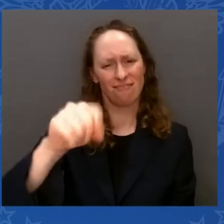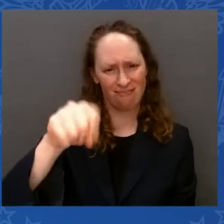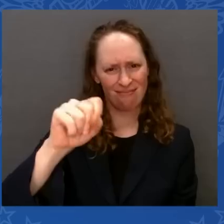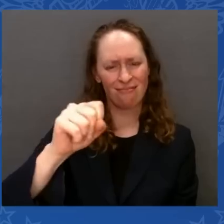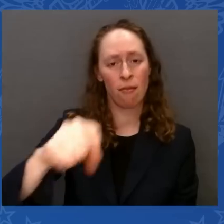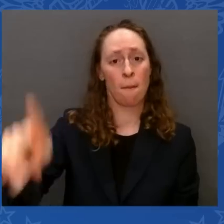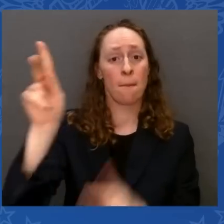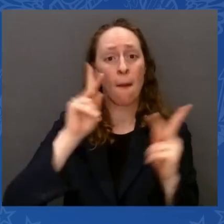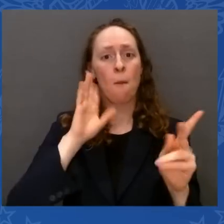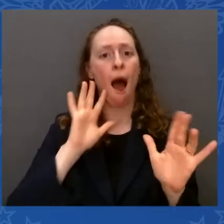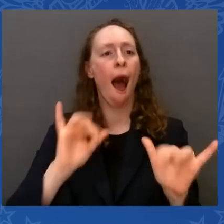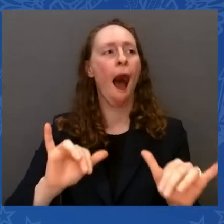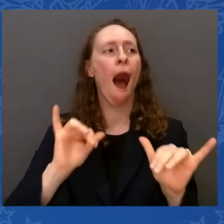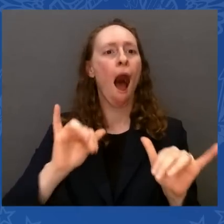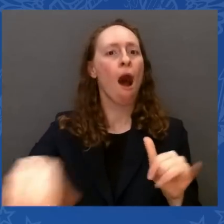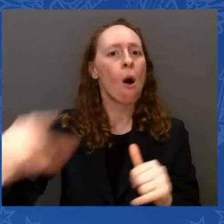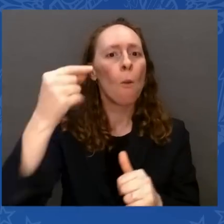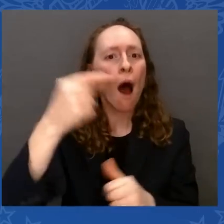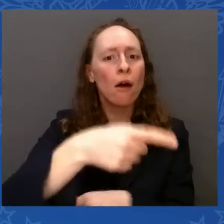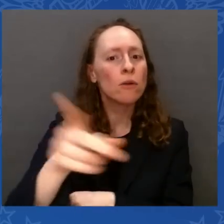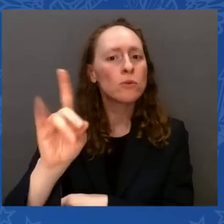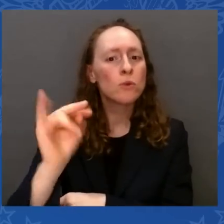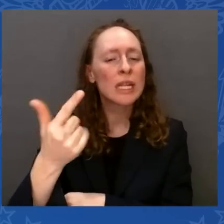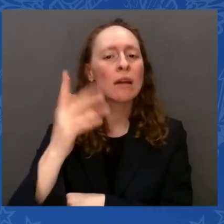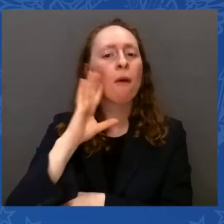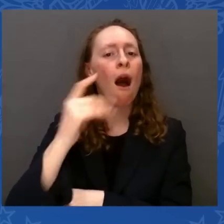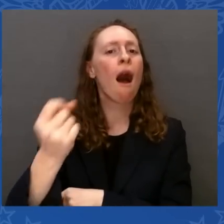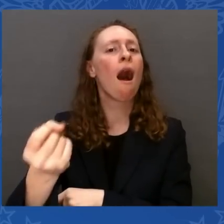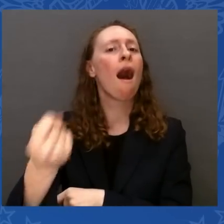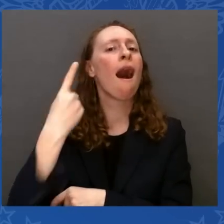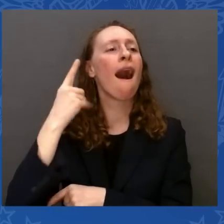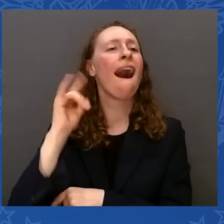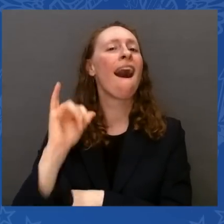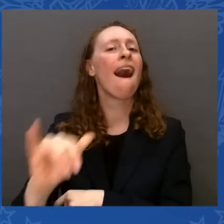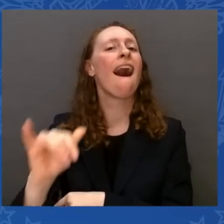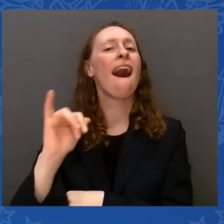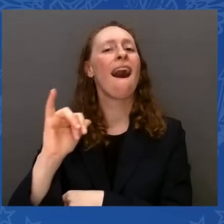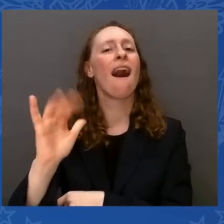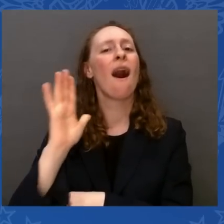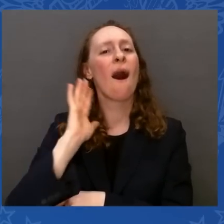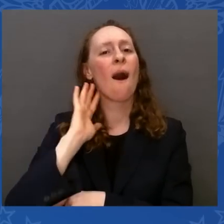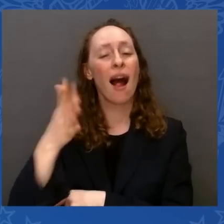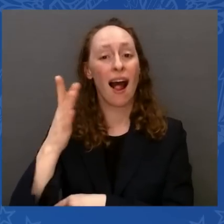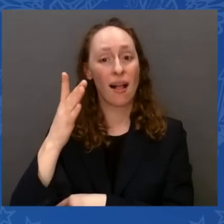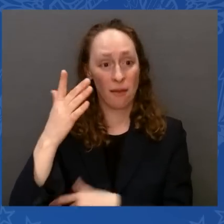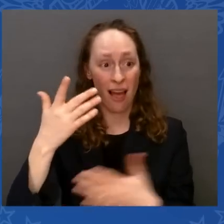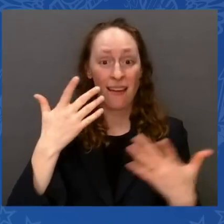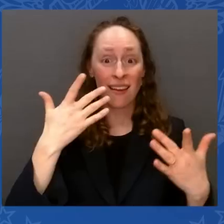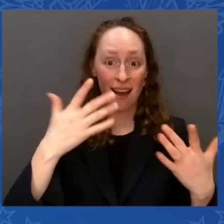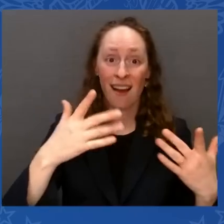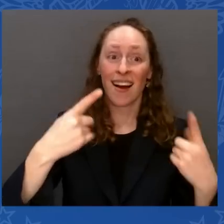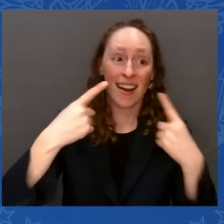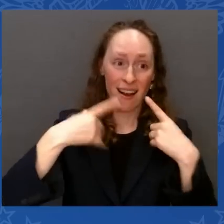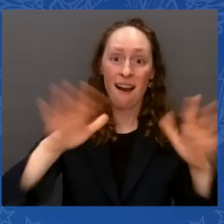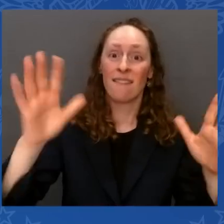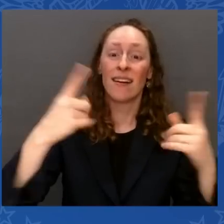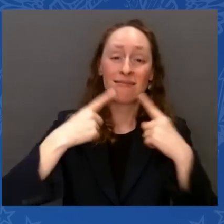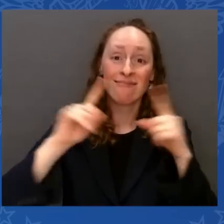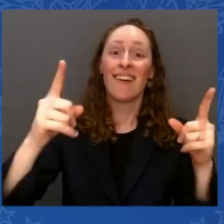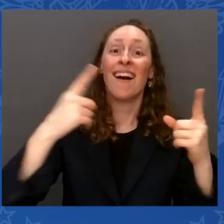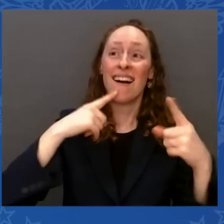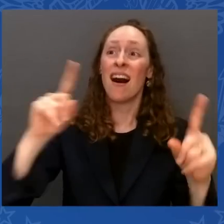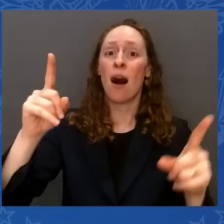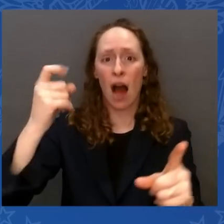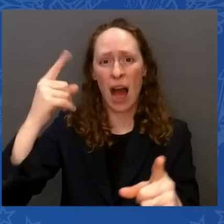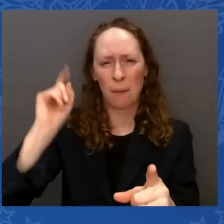we've done, we have a lot of unfinished business as well to finish the job that needs to be done. We can't stop working to restore the child